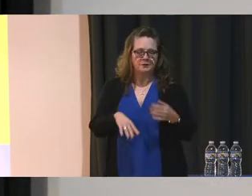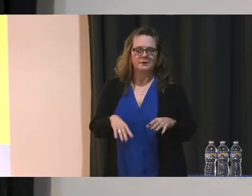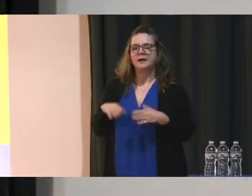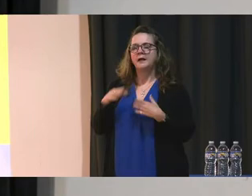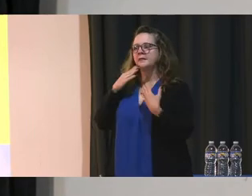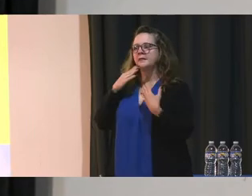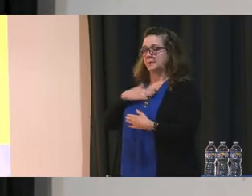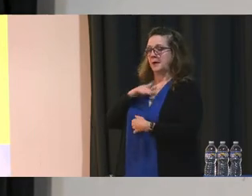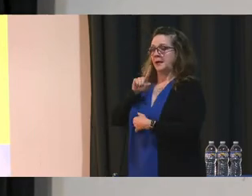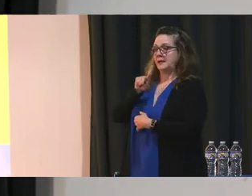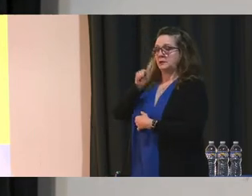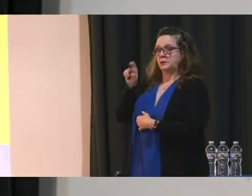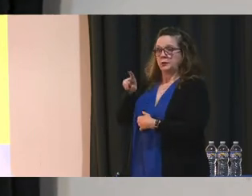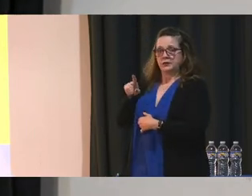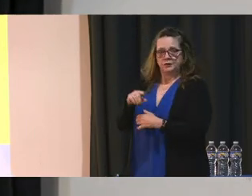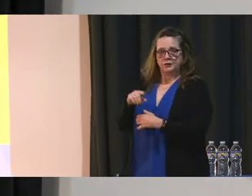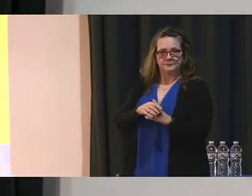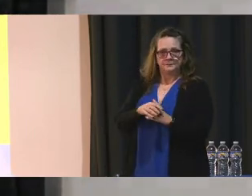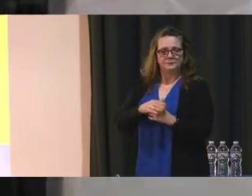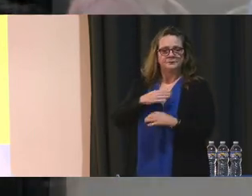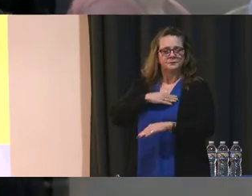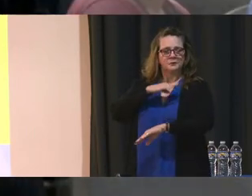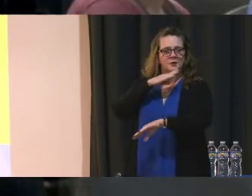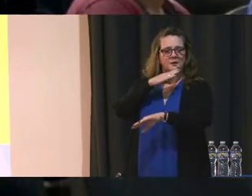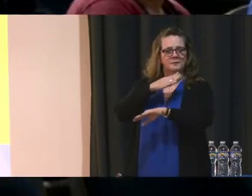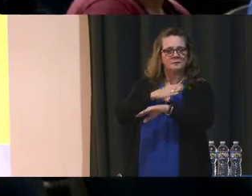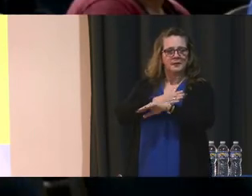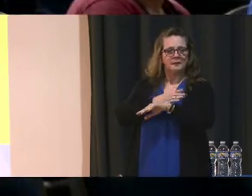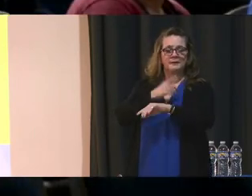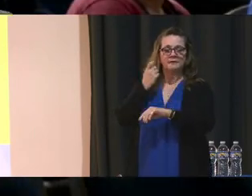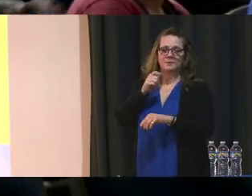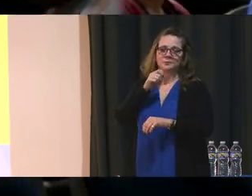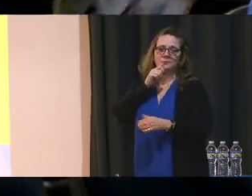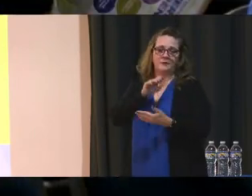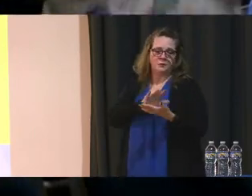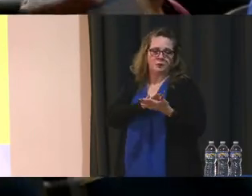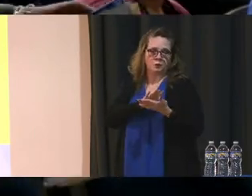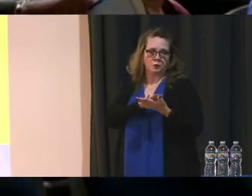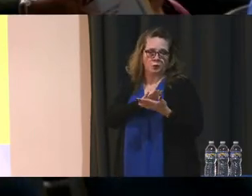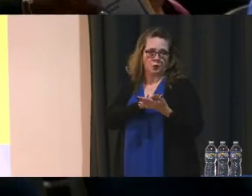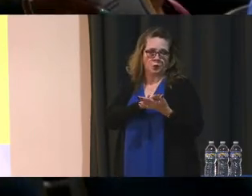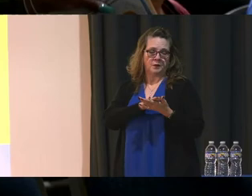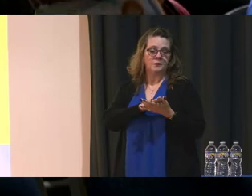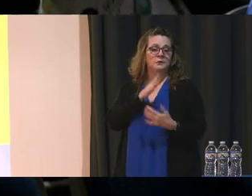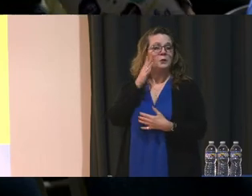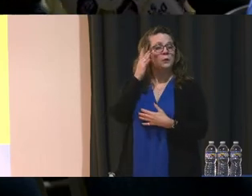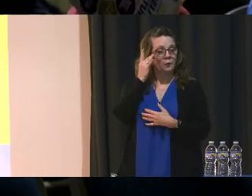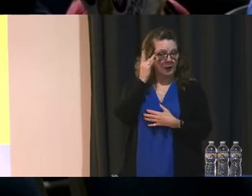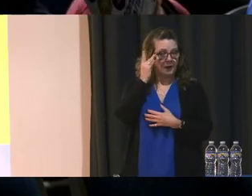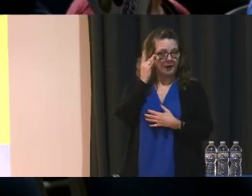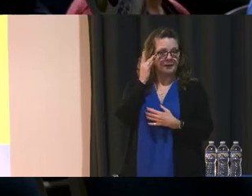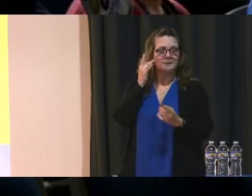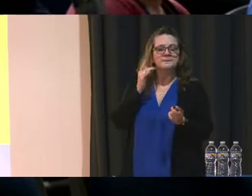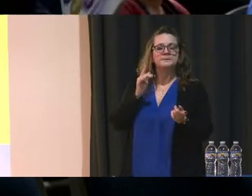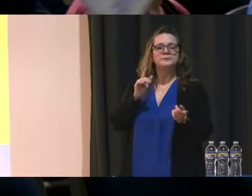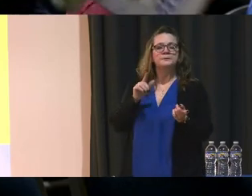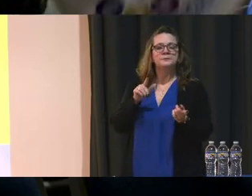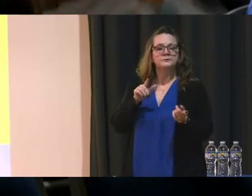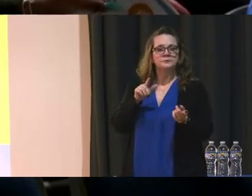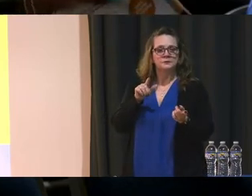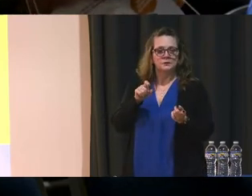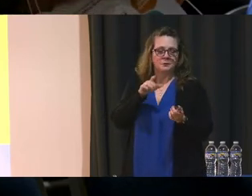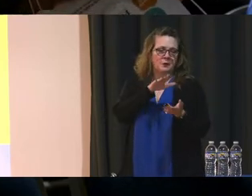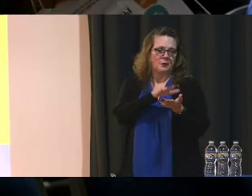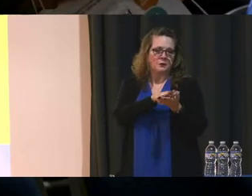is, is that, okay, as I said, my daughter came out of the private sector. And the reason why she came out of that is because of the school